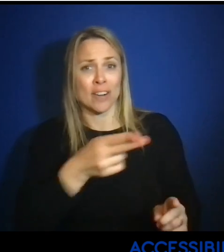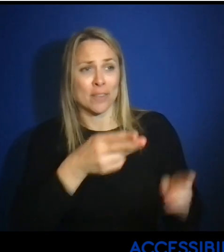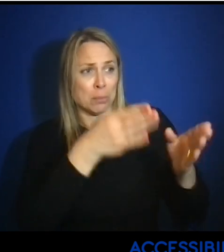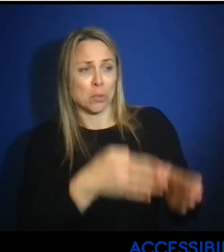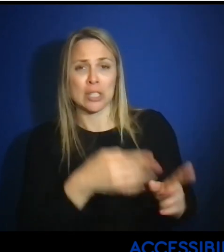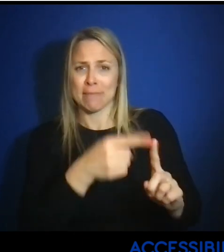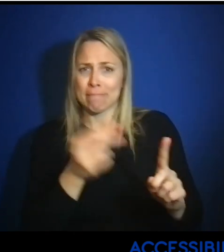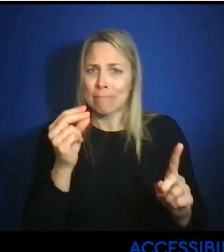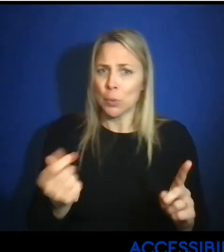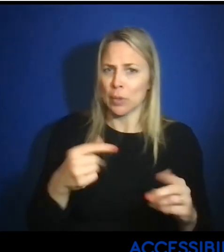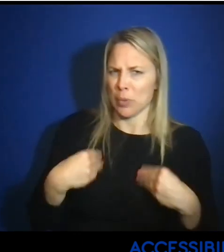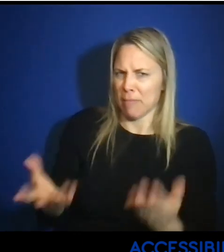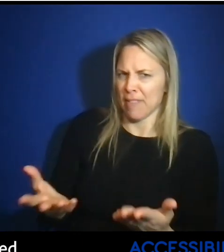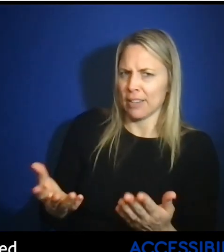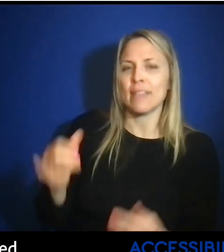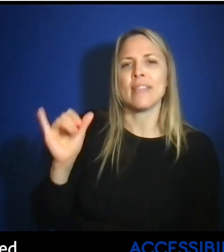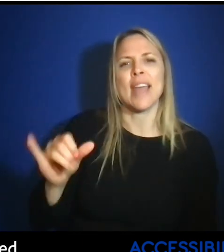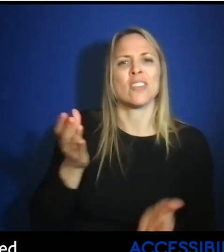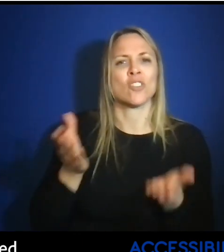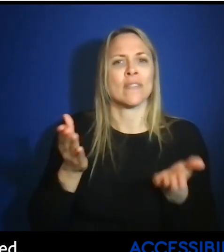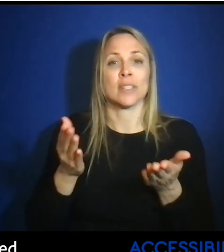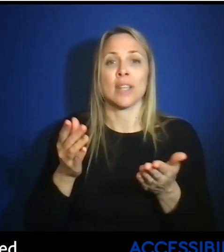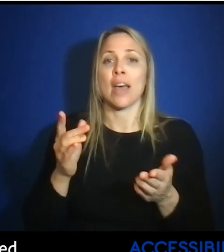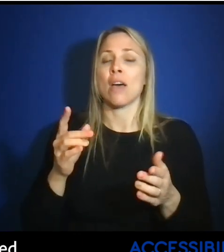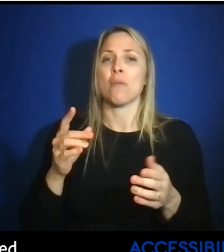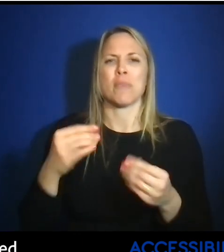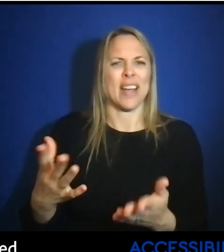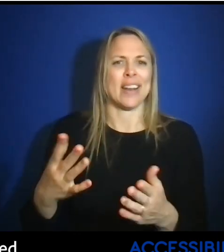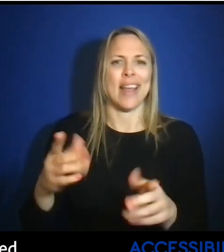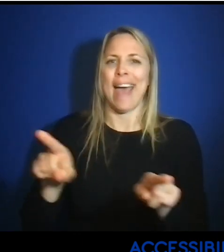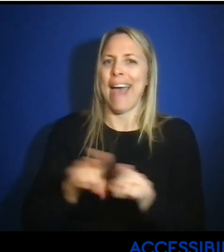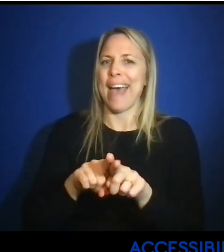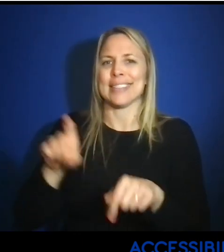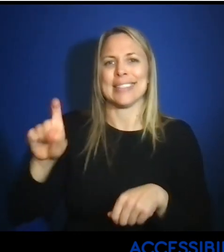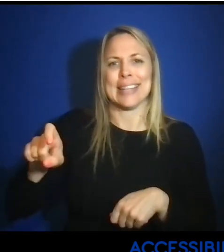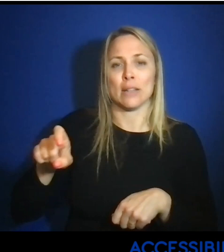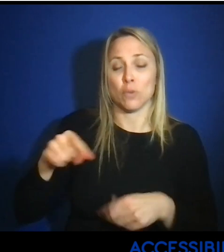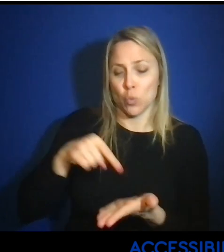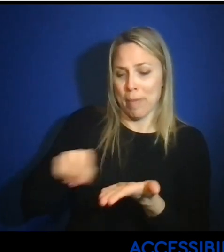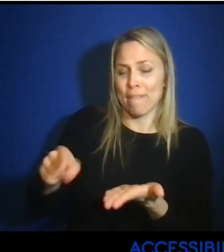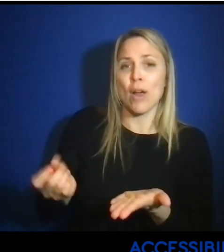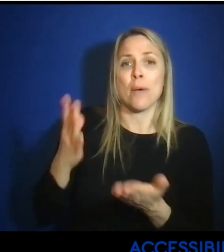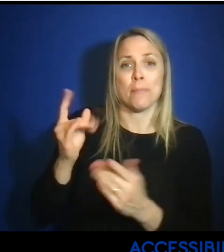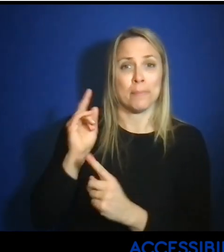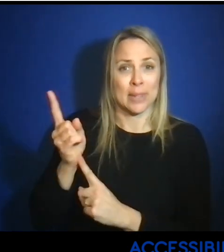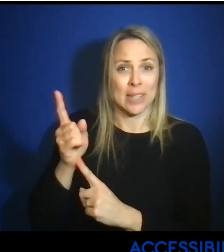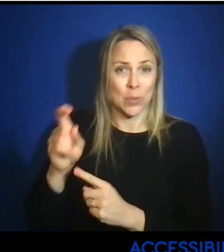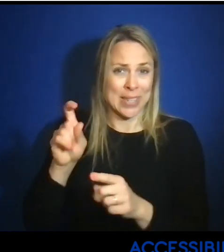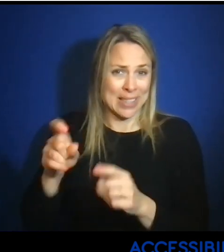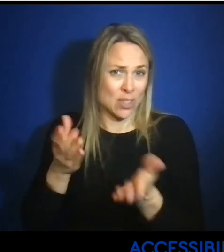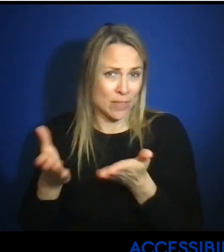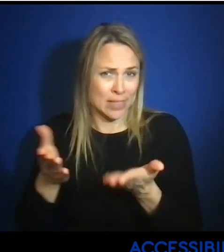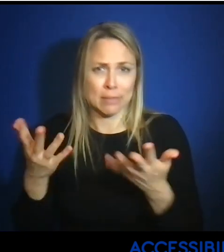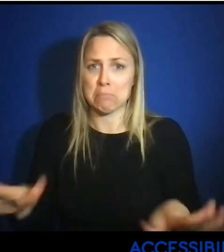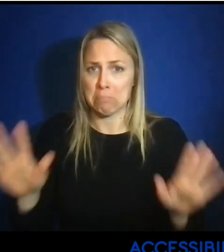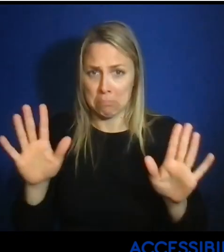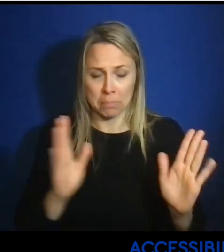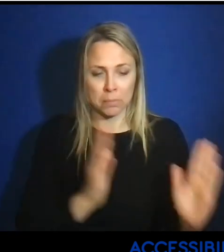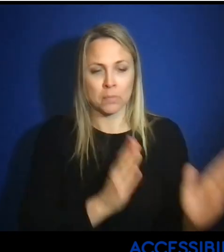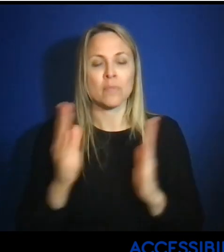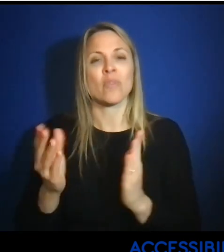hard of hearing individual. Those services are always as needed. You only pay for the minutes that you need the service.